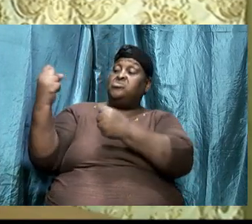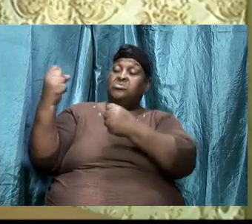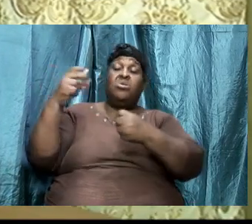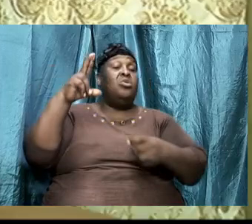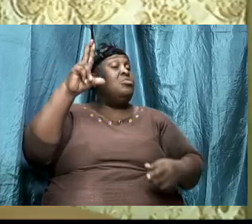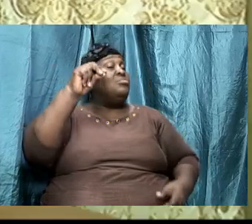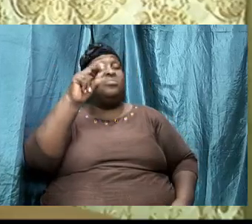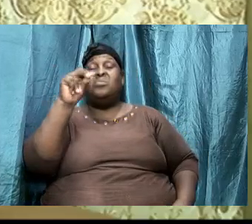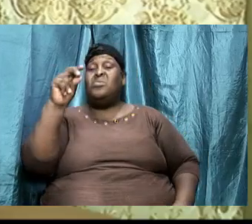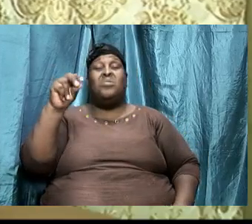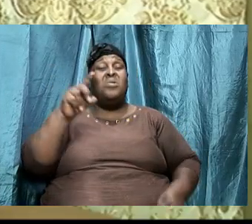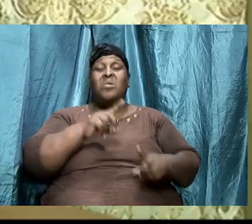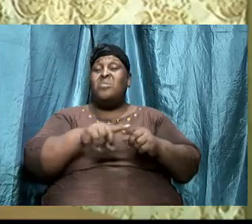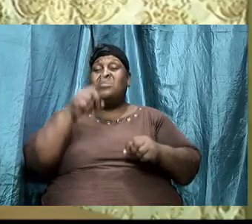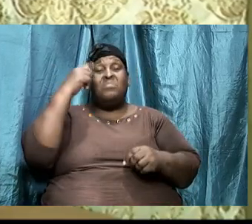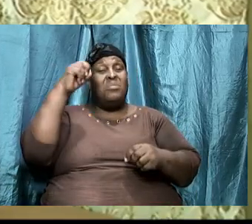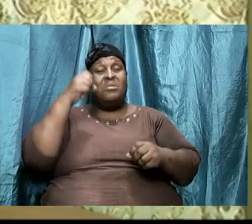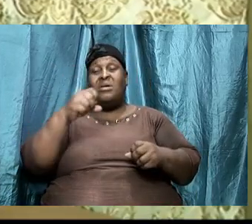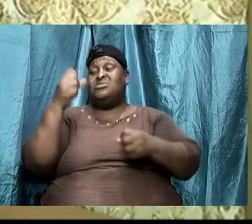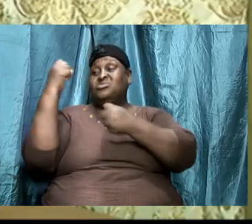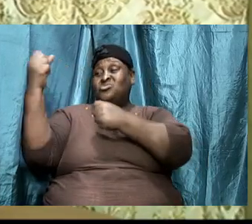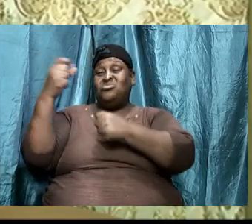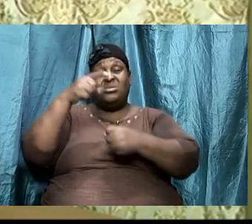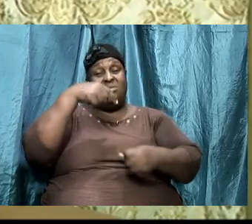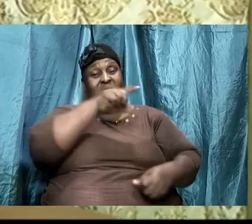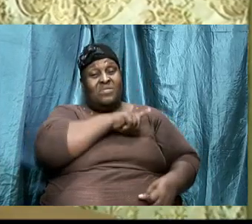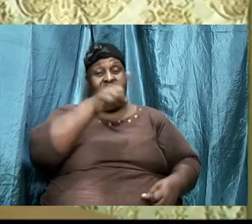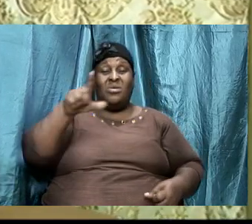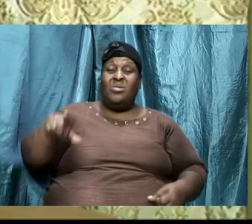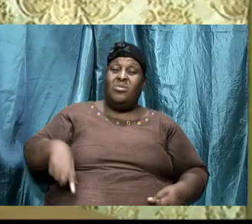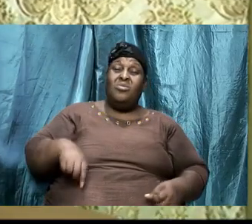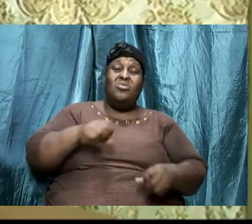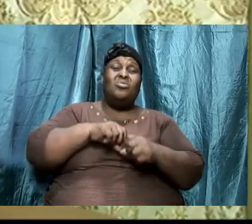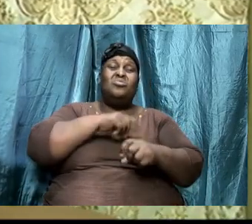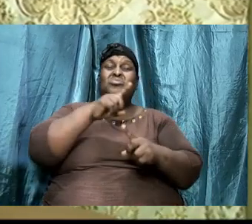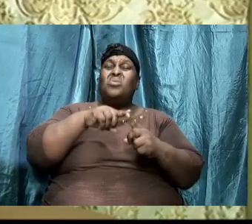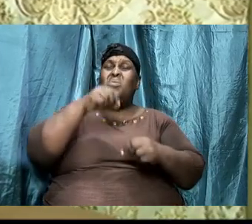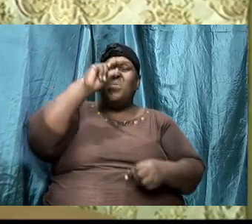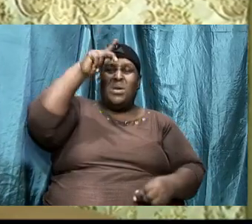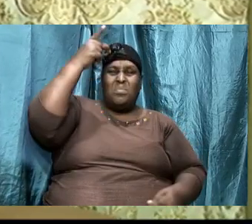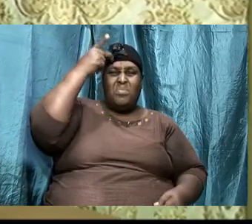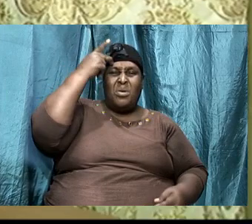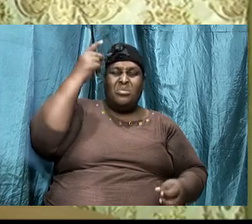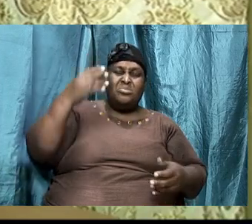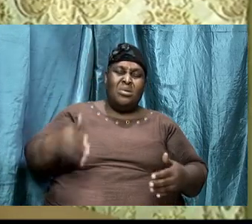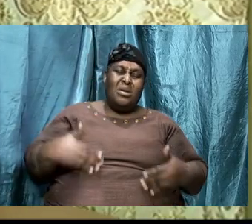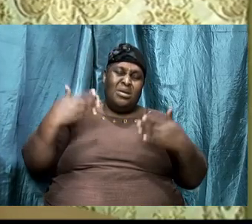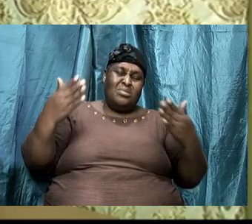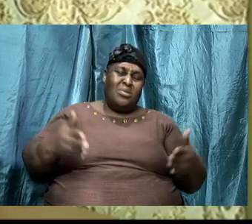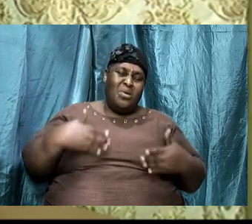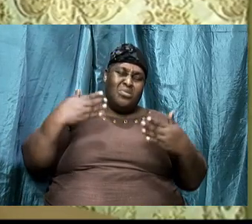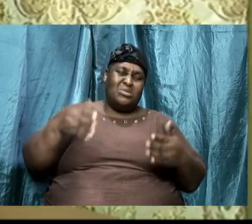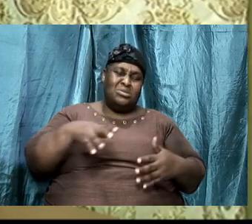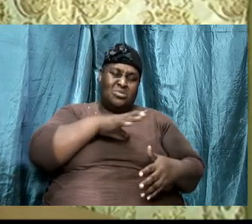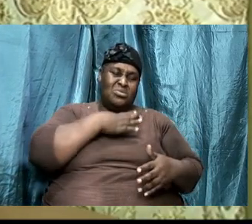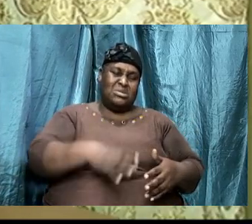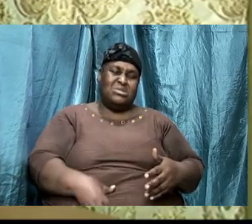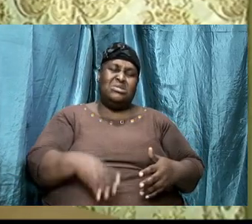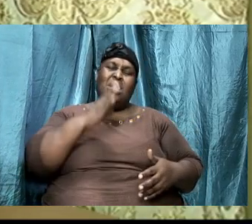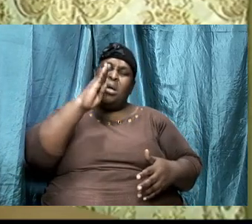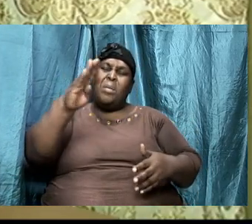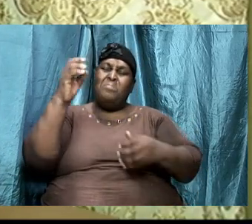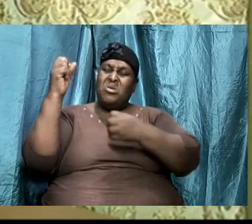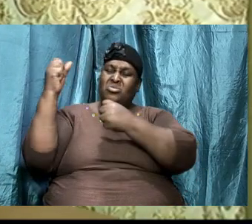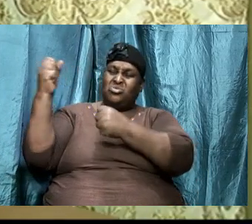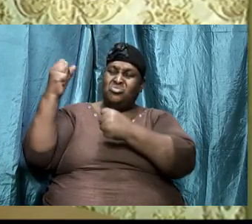but it is because of the strength of the Lord so when the apostle encourage the folks and say look you are strong in the Lord are